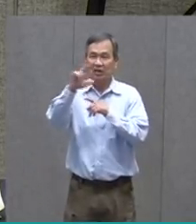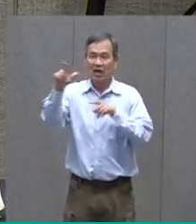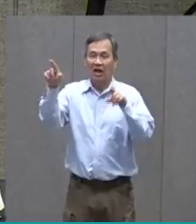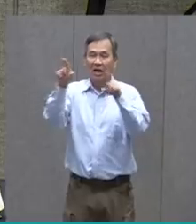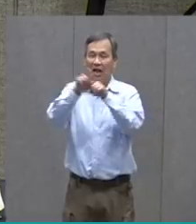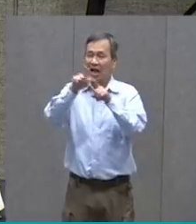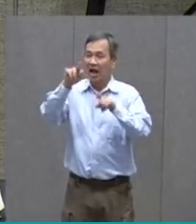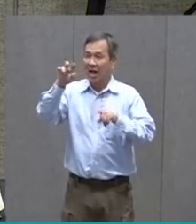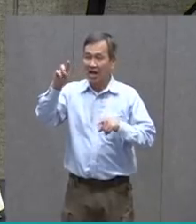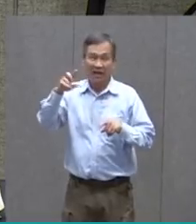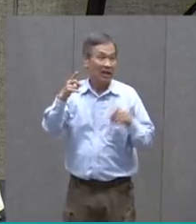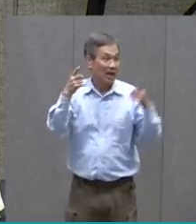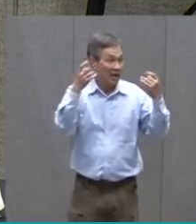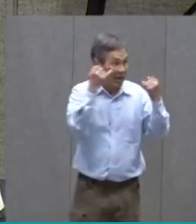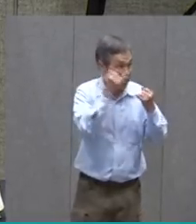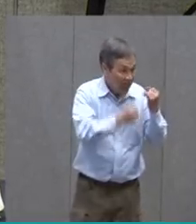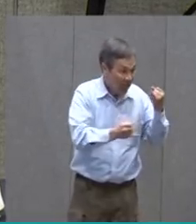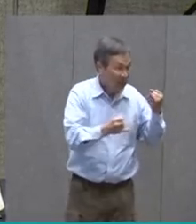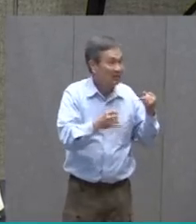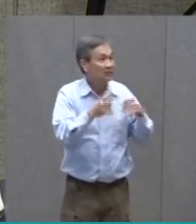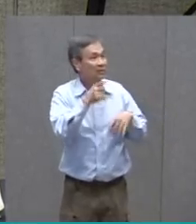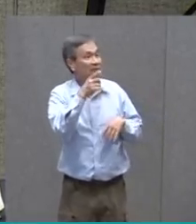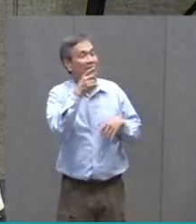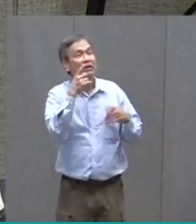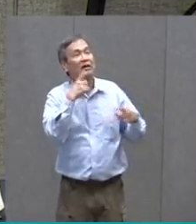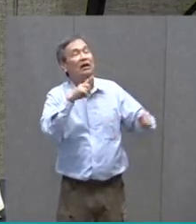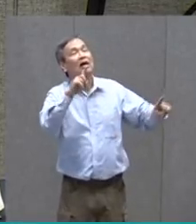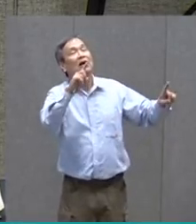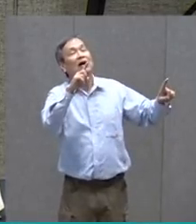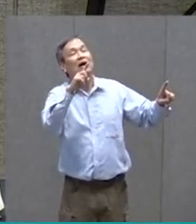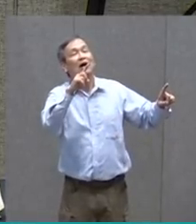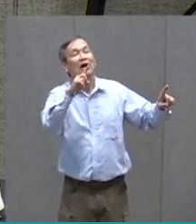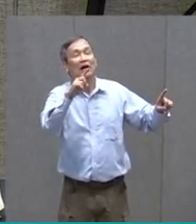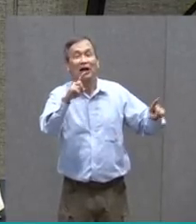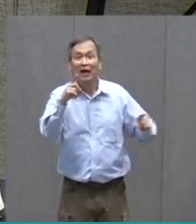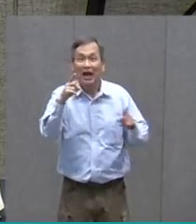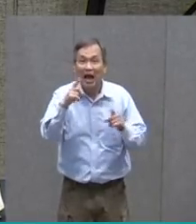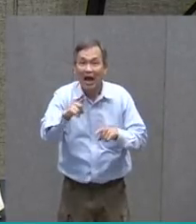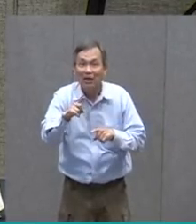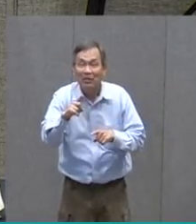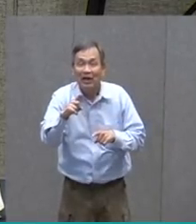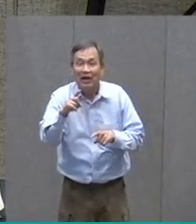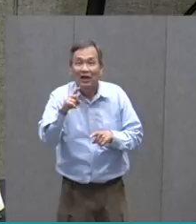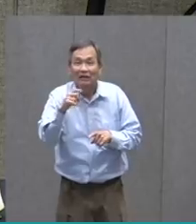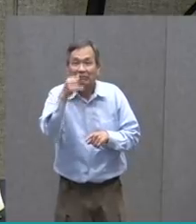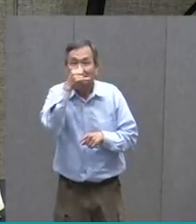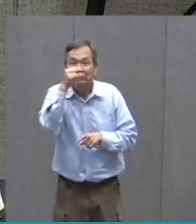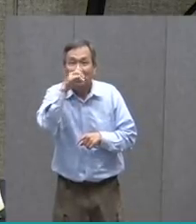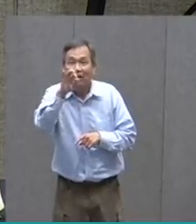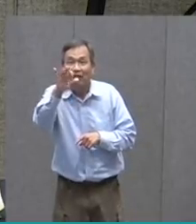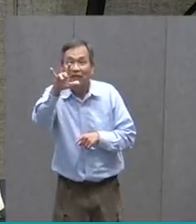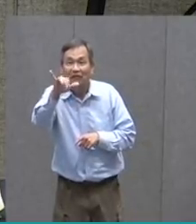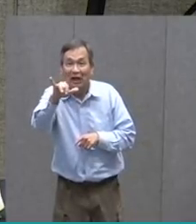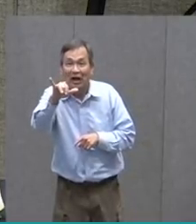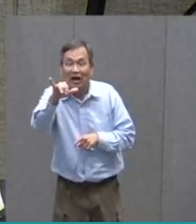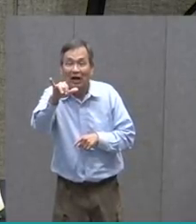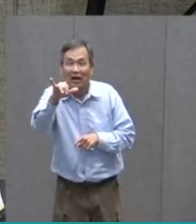At last, at last How very soon this silly little fly